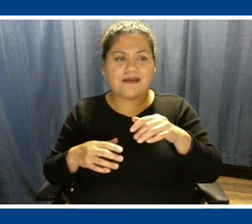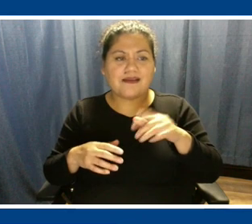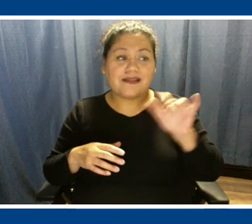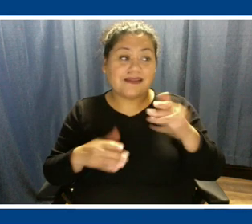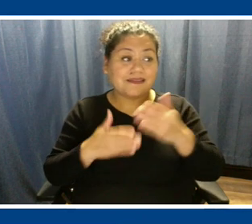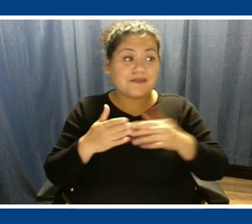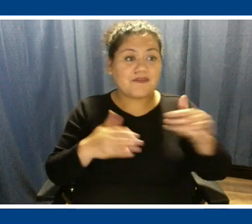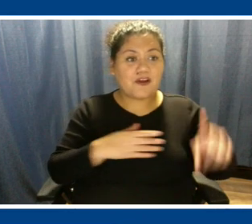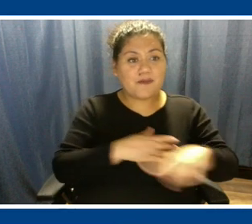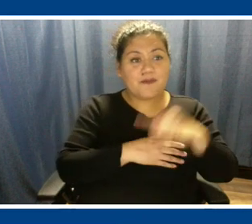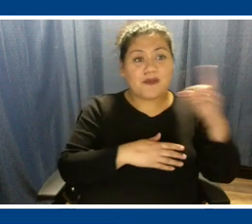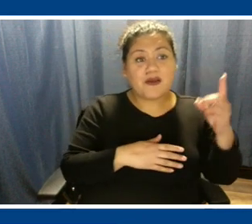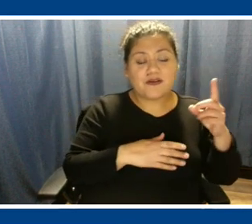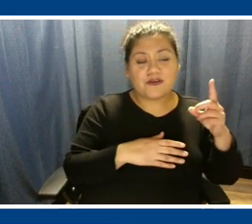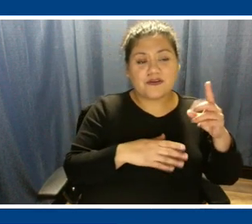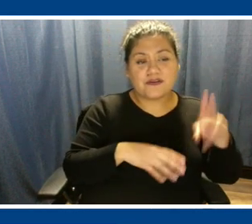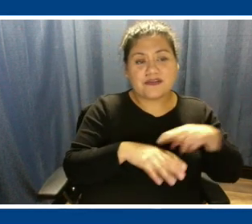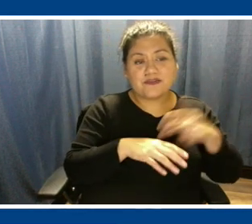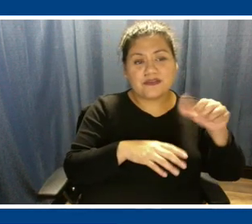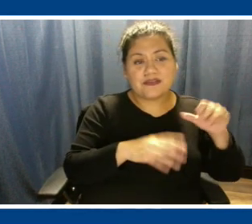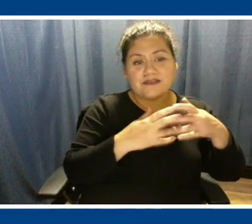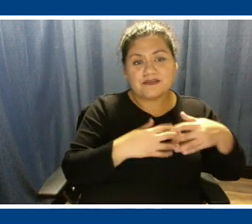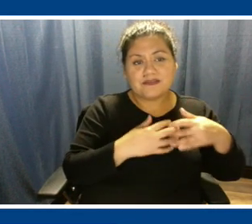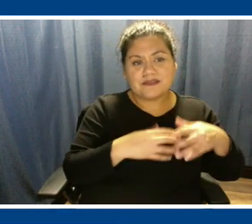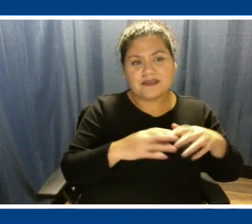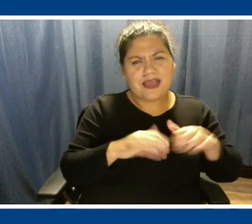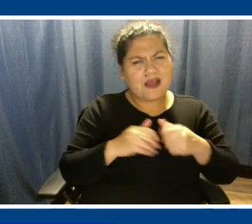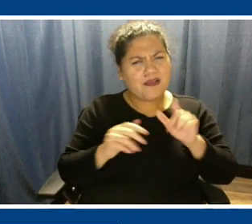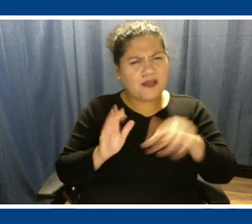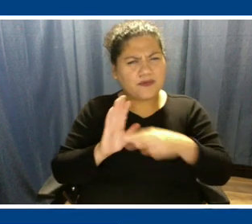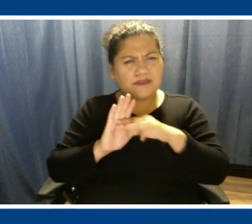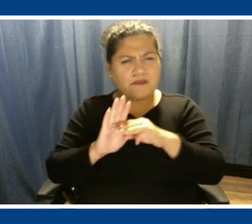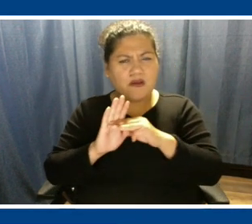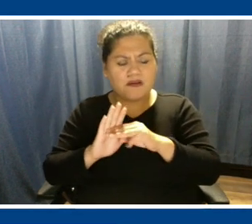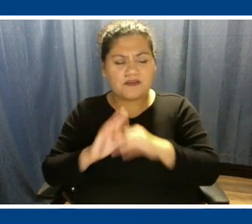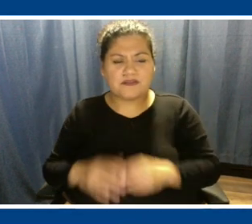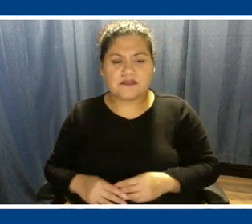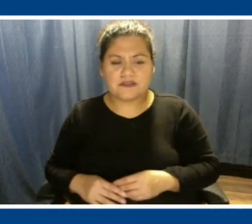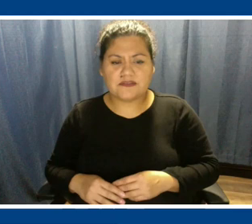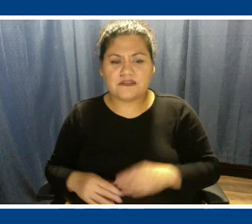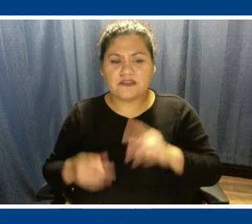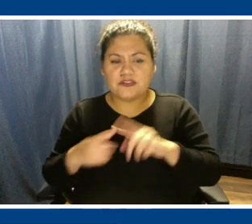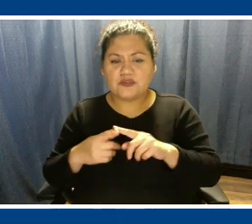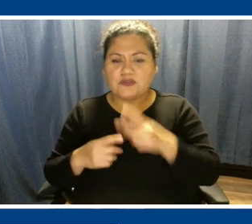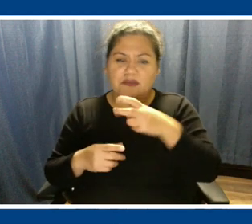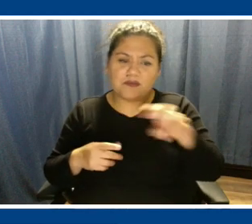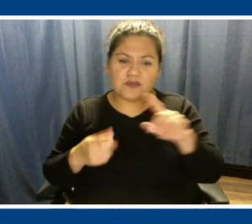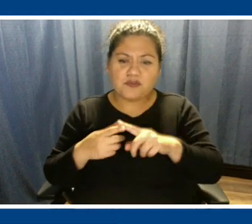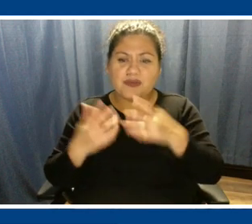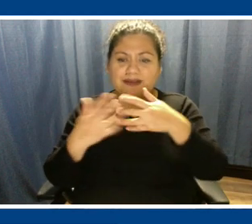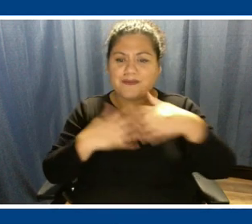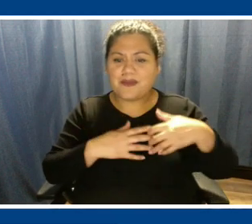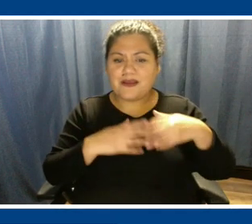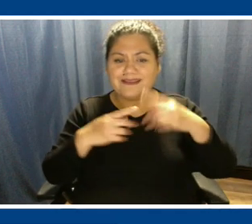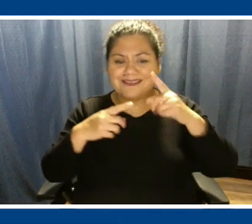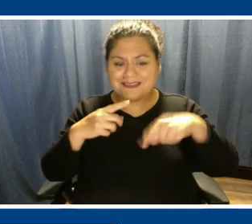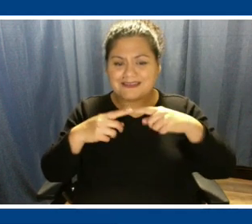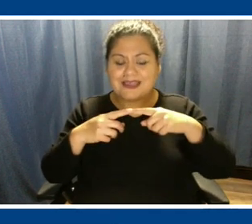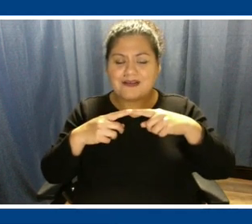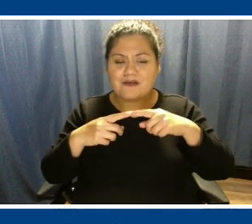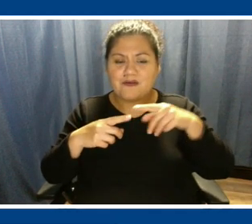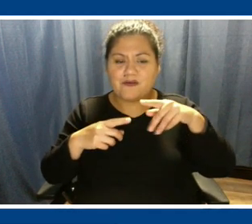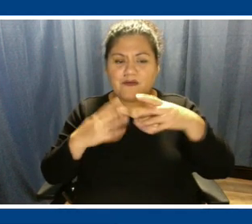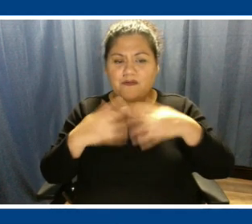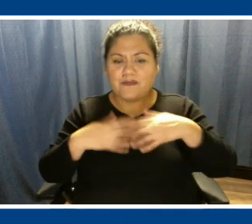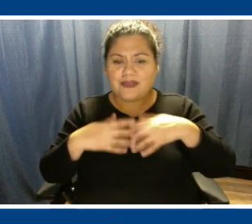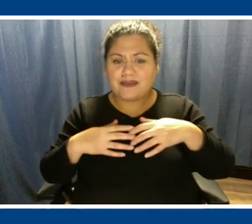plants are. And has this been modeled to convert it to a combined cycle plant? And if not, it would it